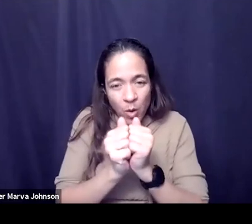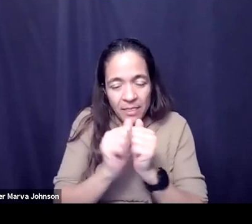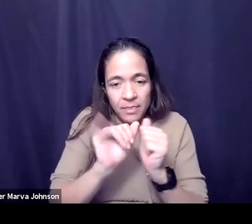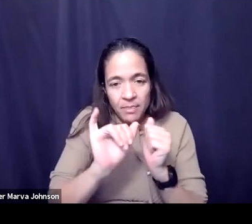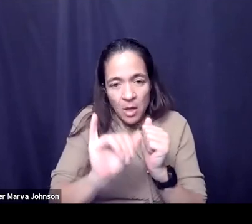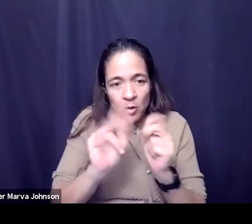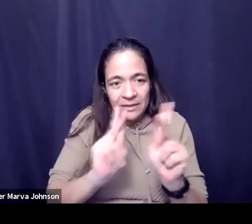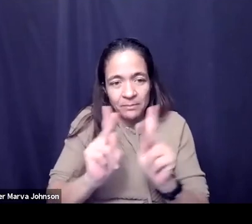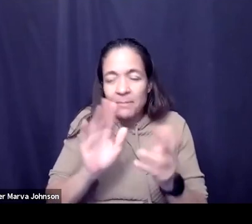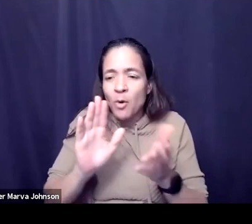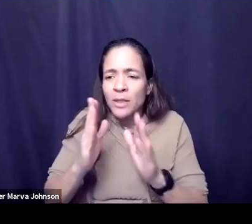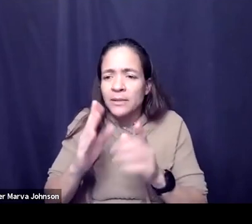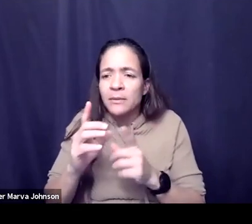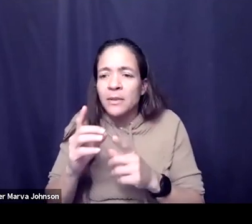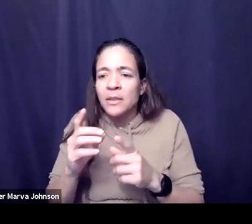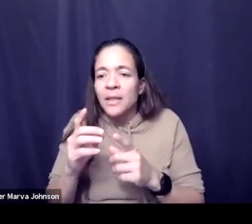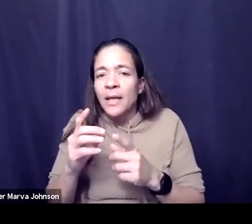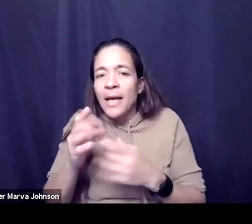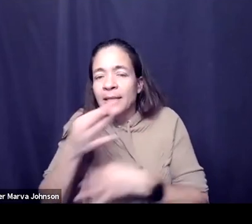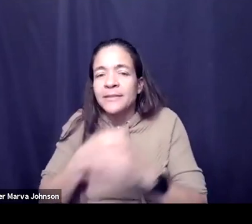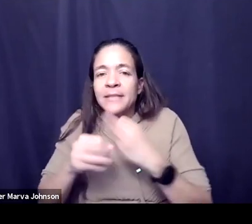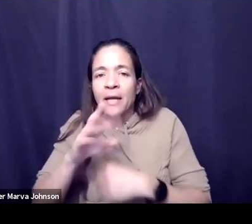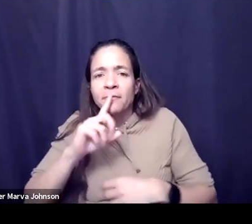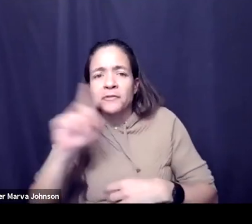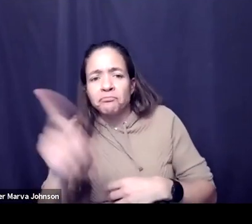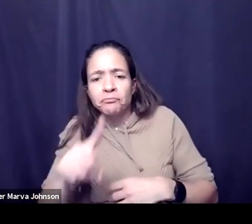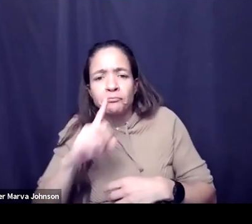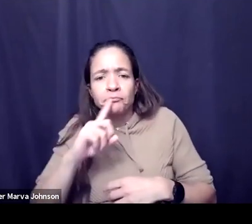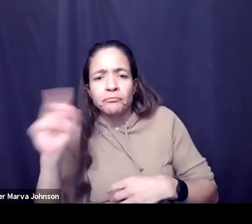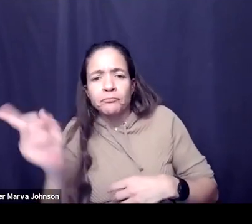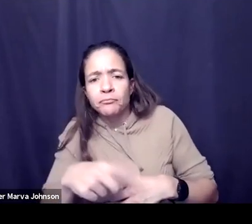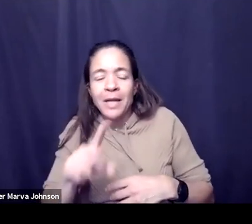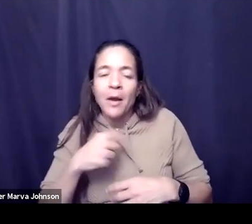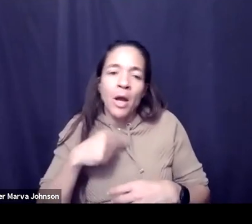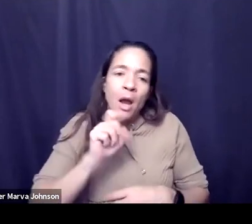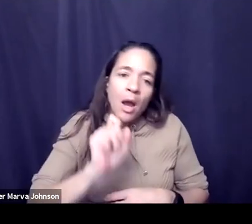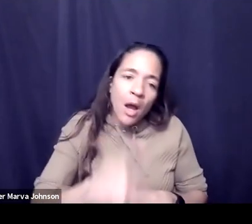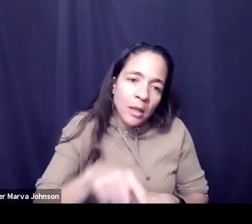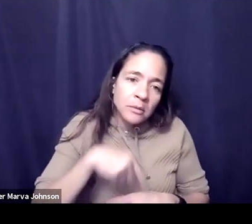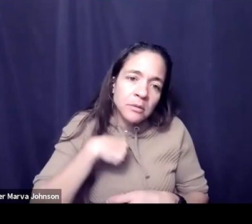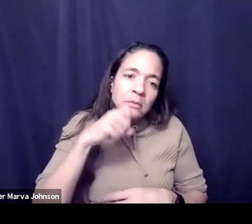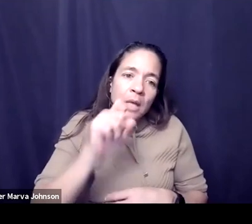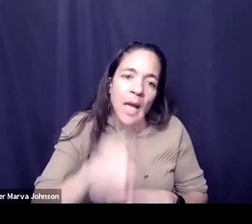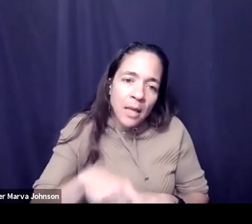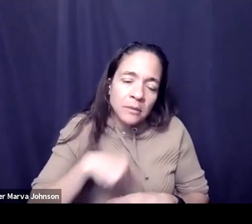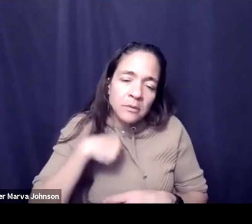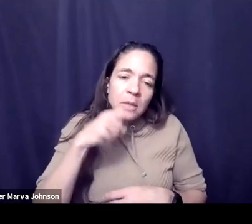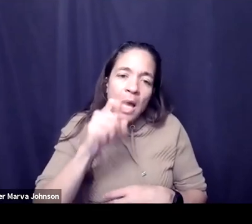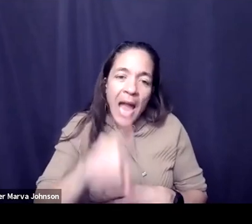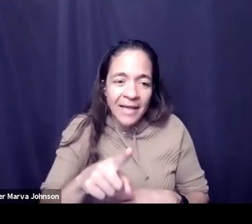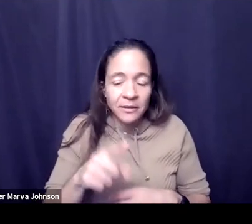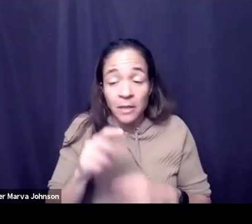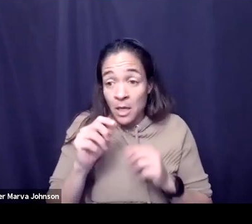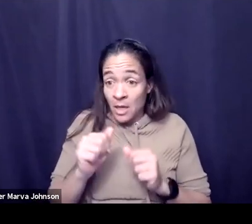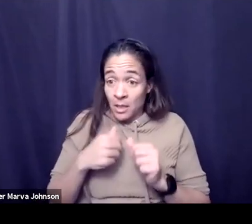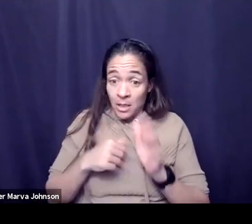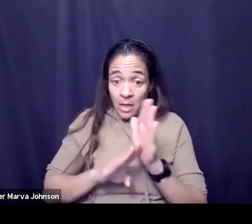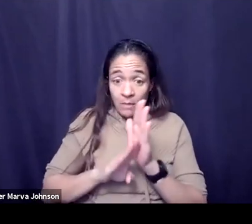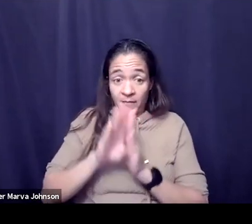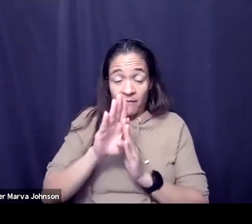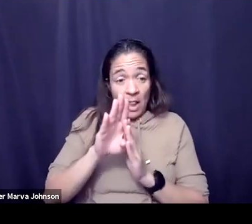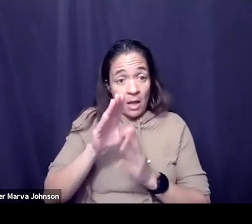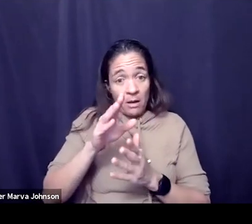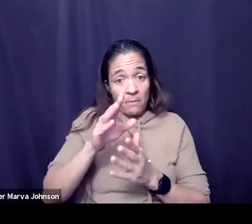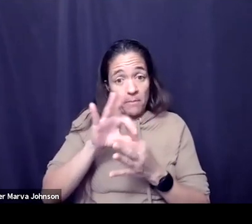saying stuff at them or asking them for things can i create a bit more of a partnership any